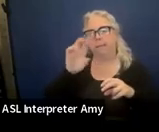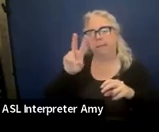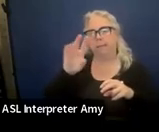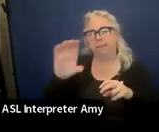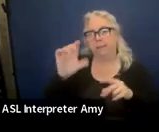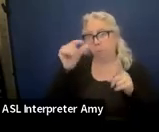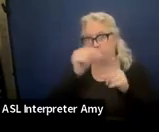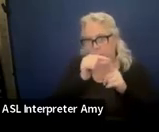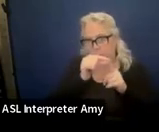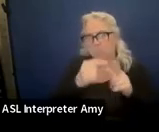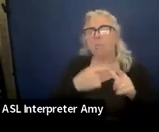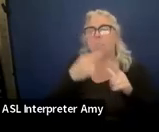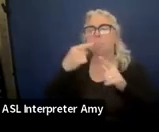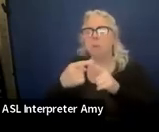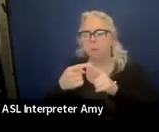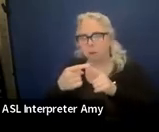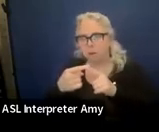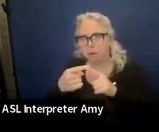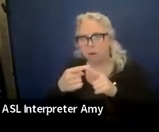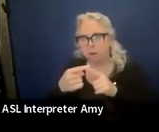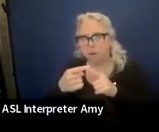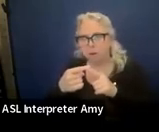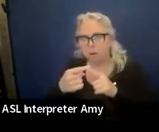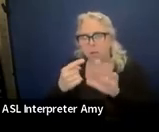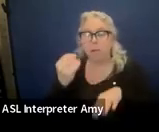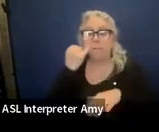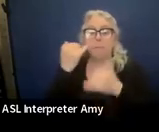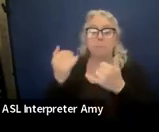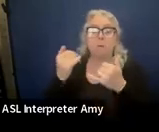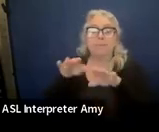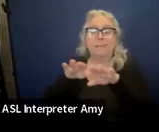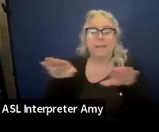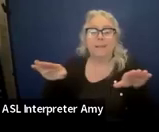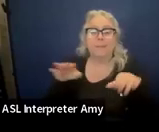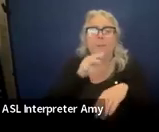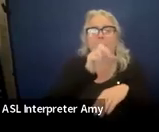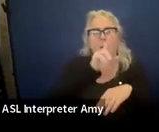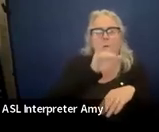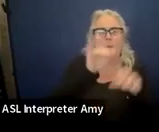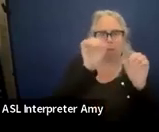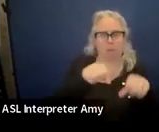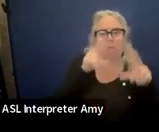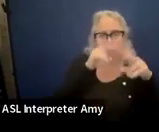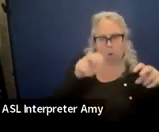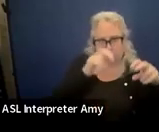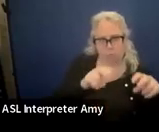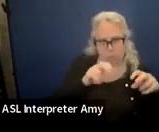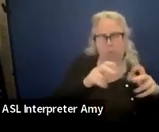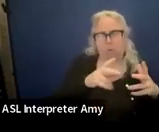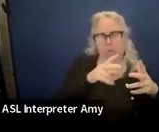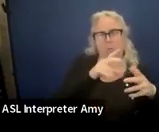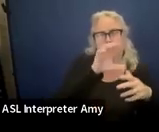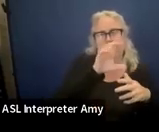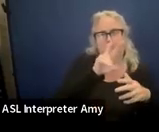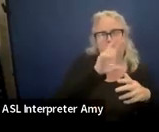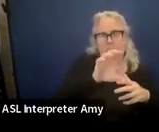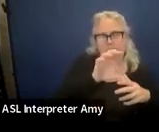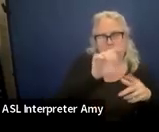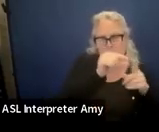if the present level was Mary can decode CBC words with 62% accuracy,